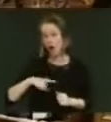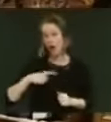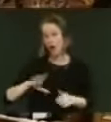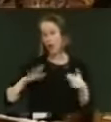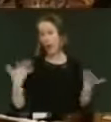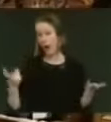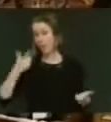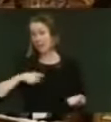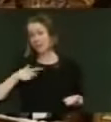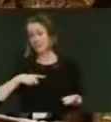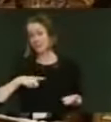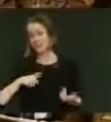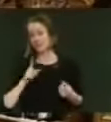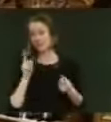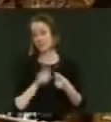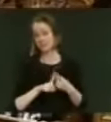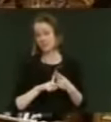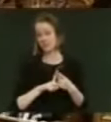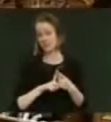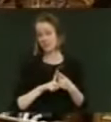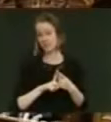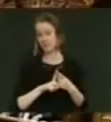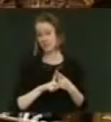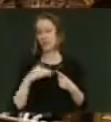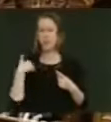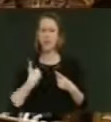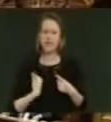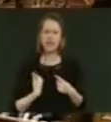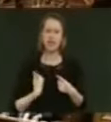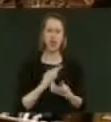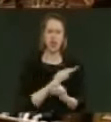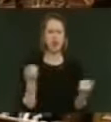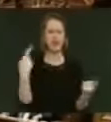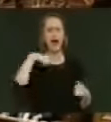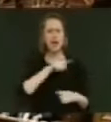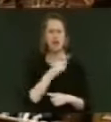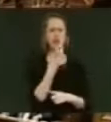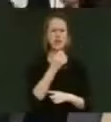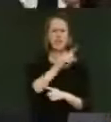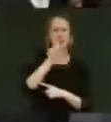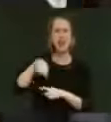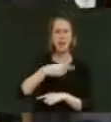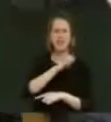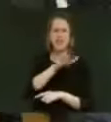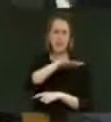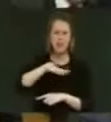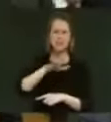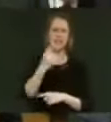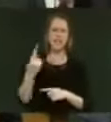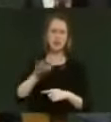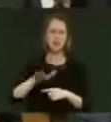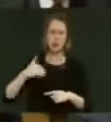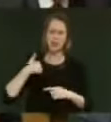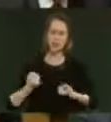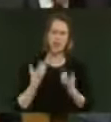Well because for a start off we need to breathe the hope into those 120,000 families and individuals